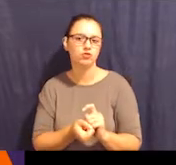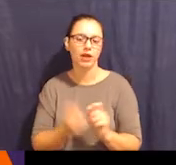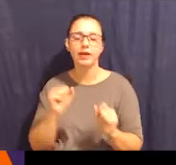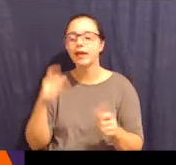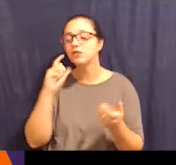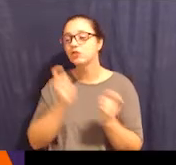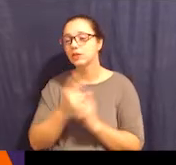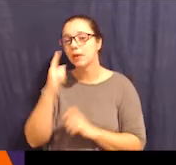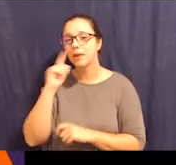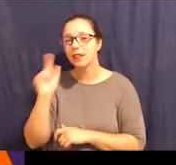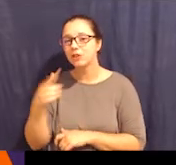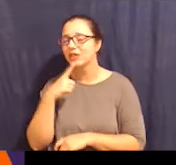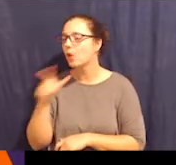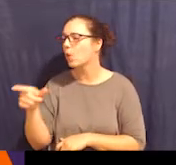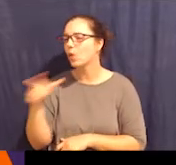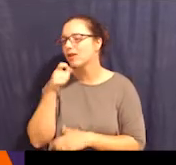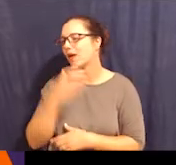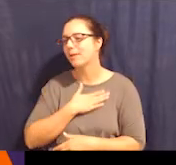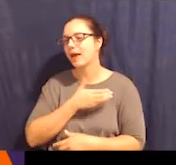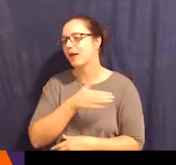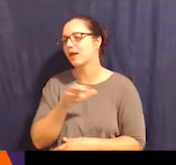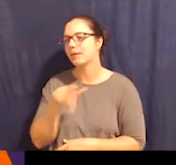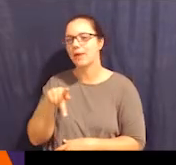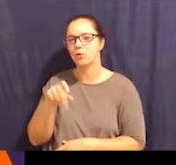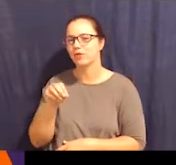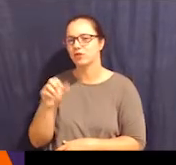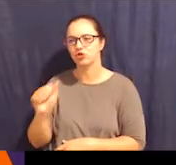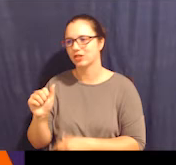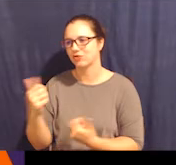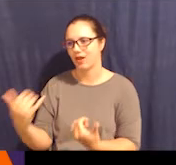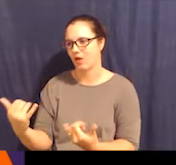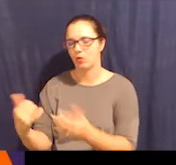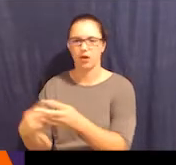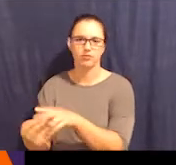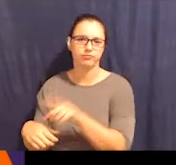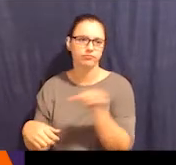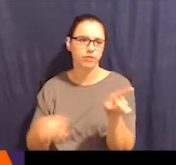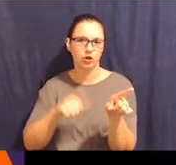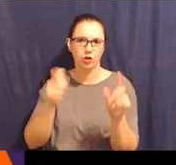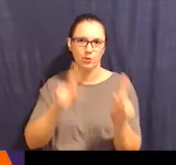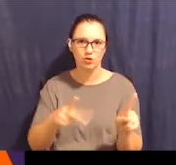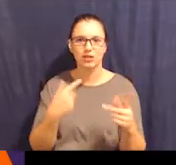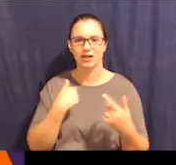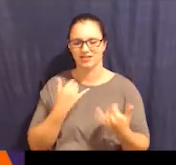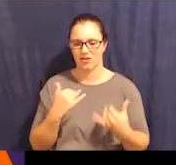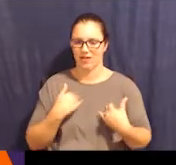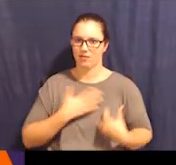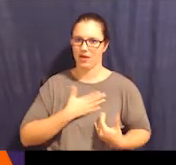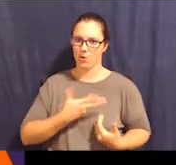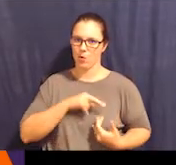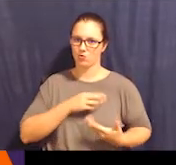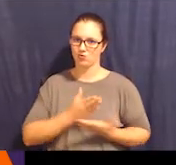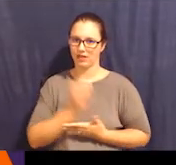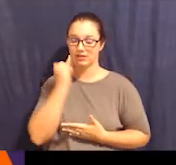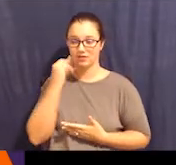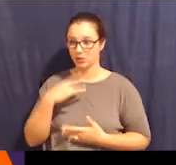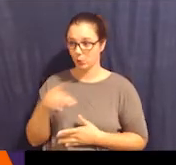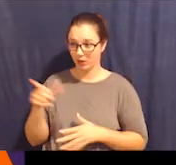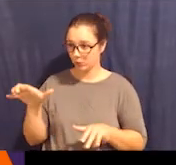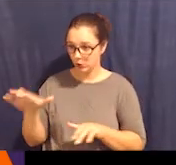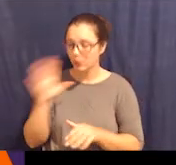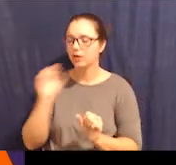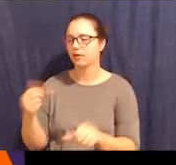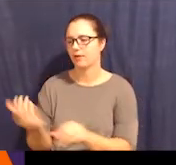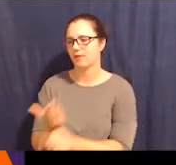right? I can change my mind and say, you're no longer my power of attorney and where I direct, and I still have my rights. So if I don't like what you're doing, I can